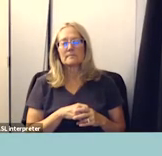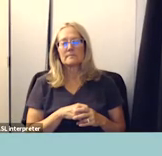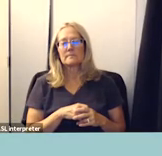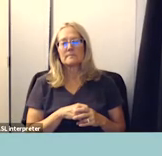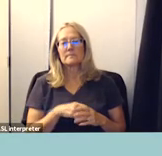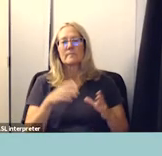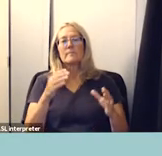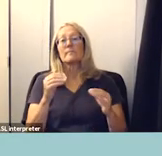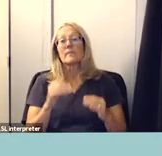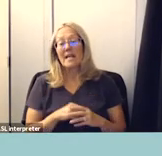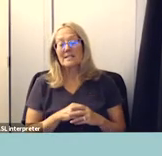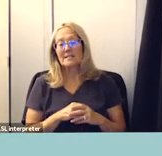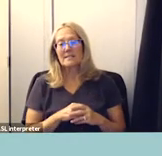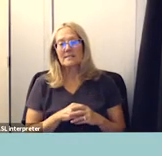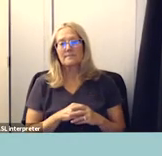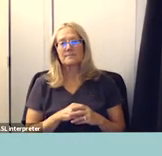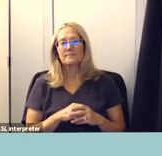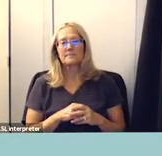so um